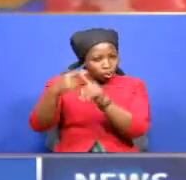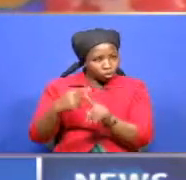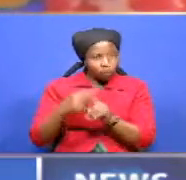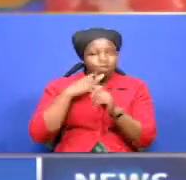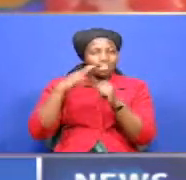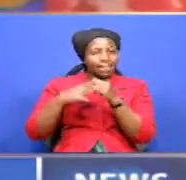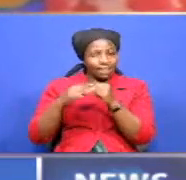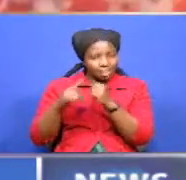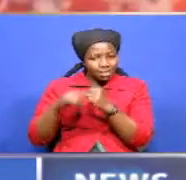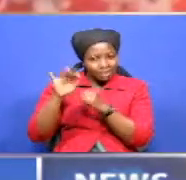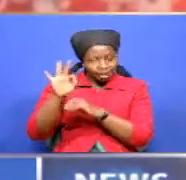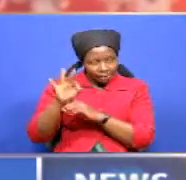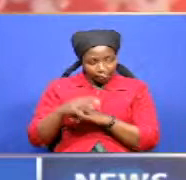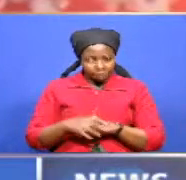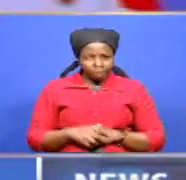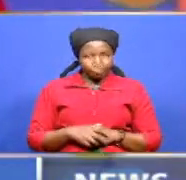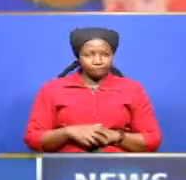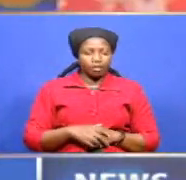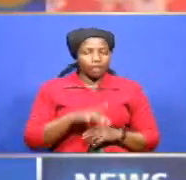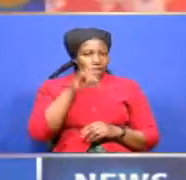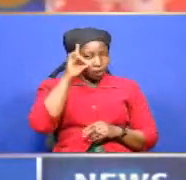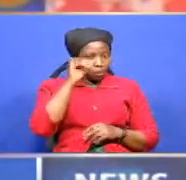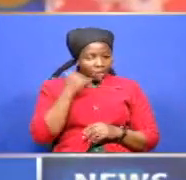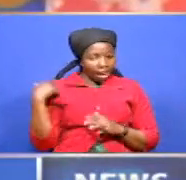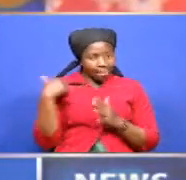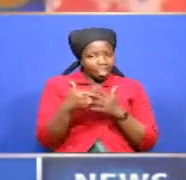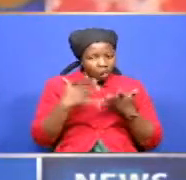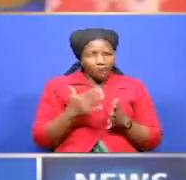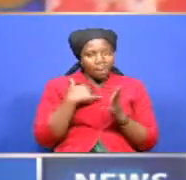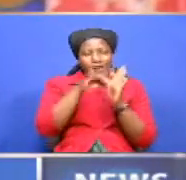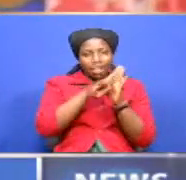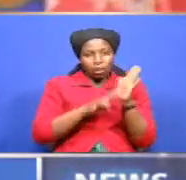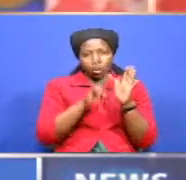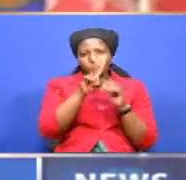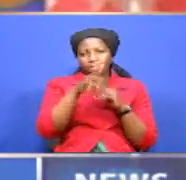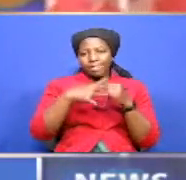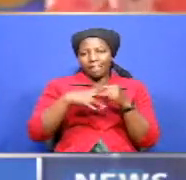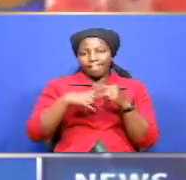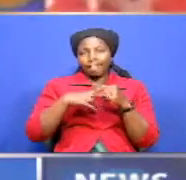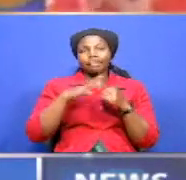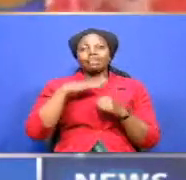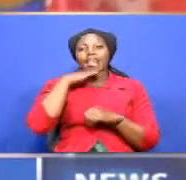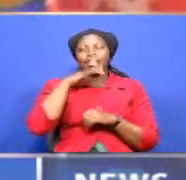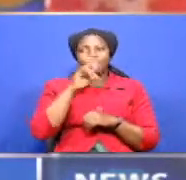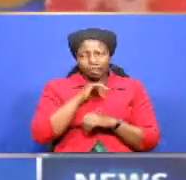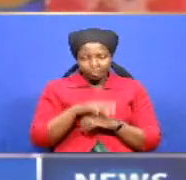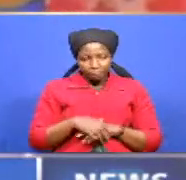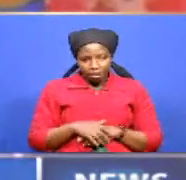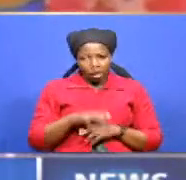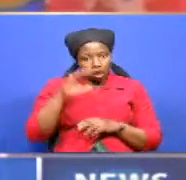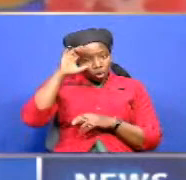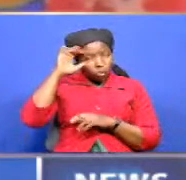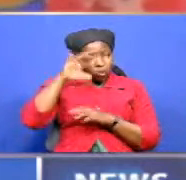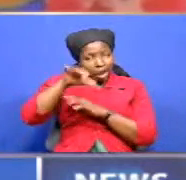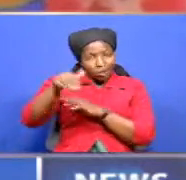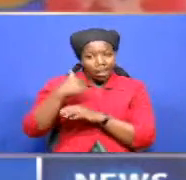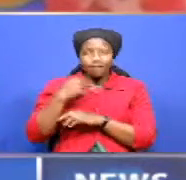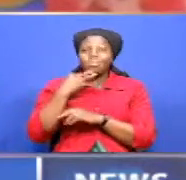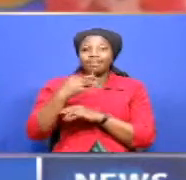963. Mombasa has so far recorded 27 fatalities. The Coastal County has